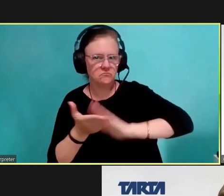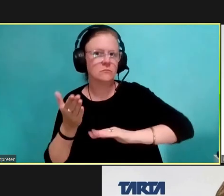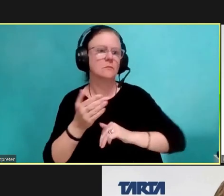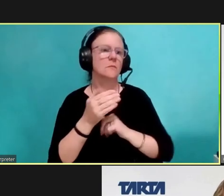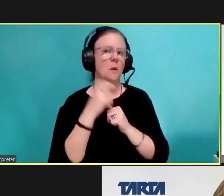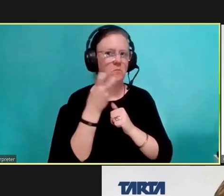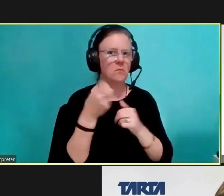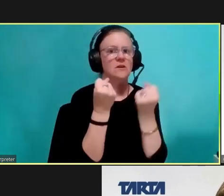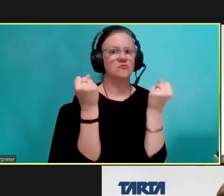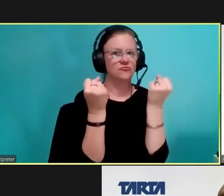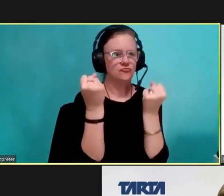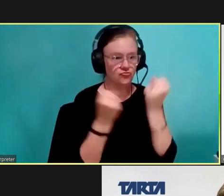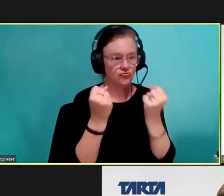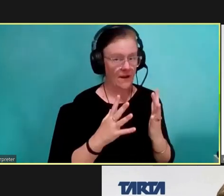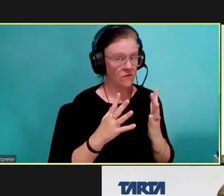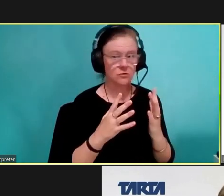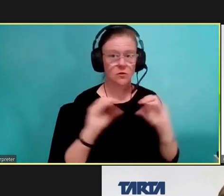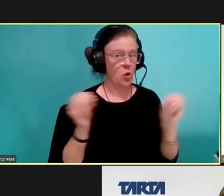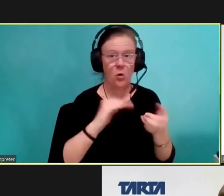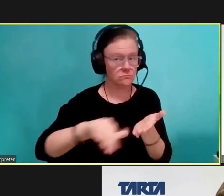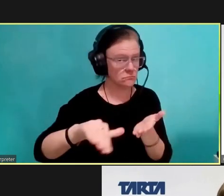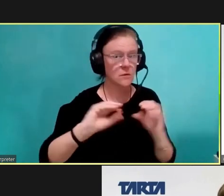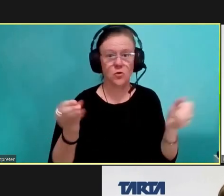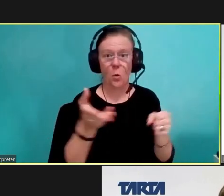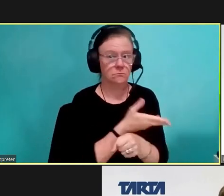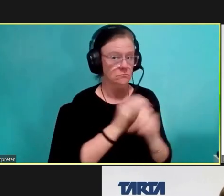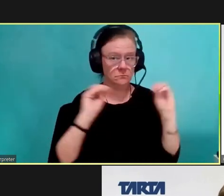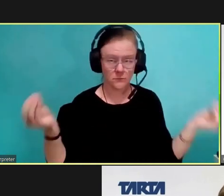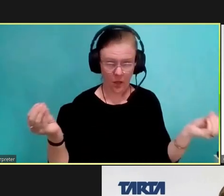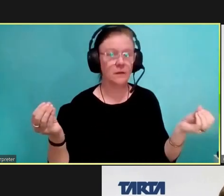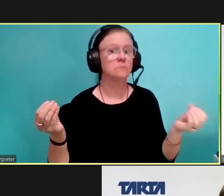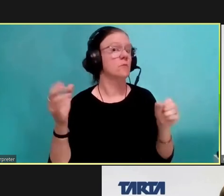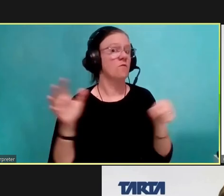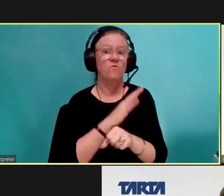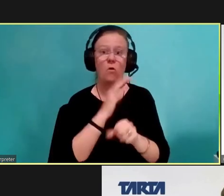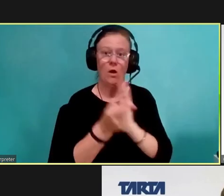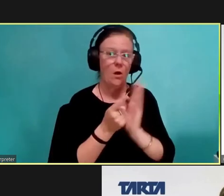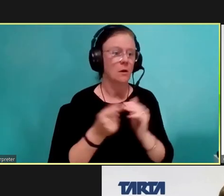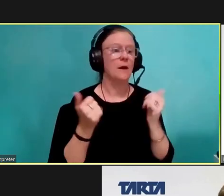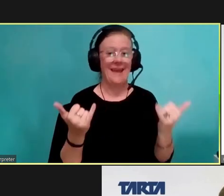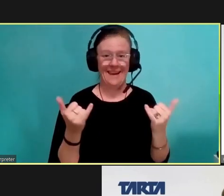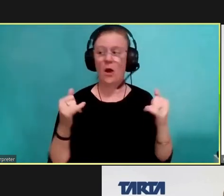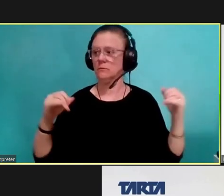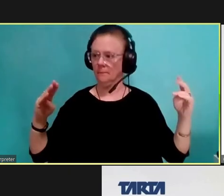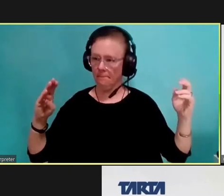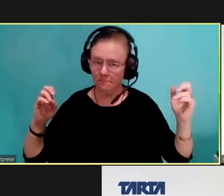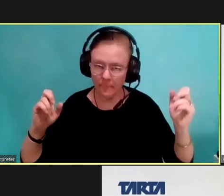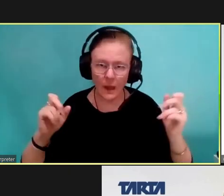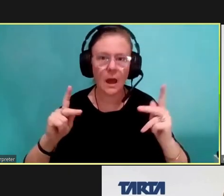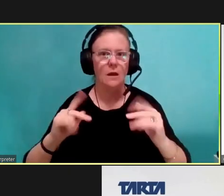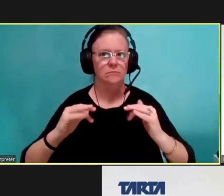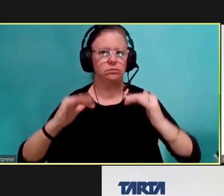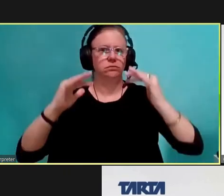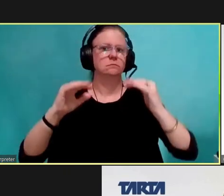keeping all of our drivers employed so that we could, when time came, we could get everything running back to normal without having to restart